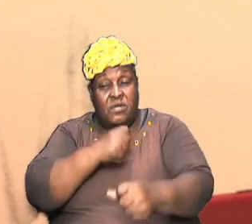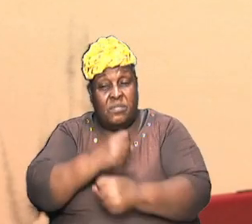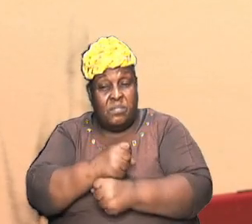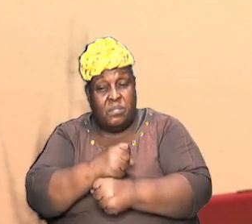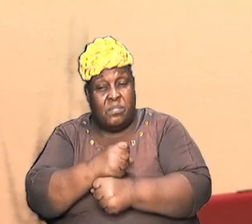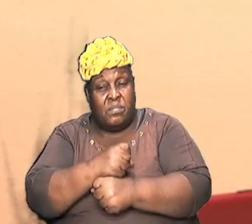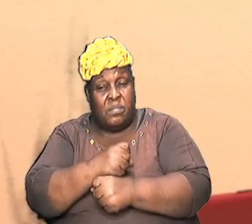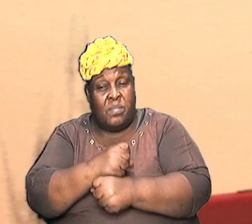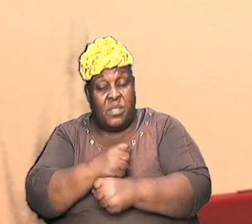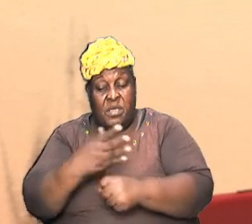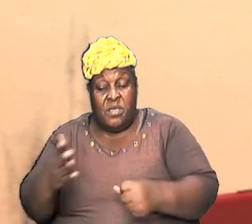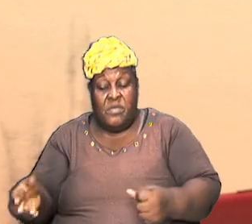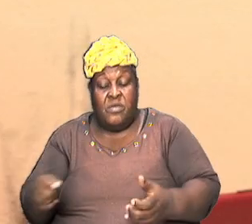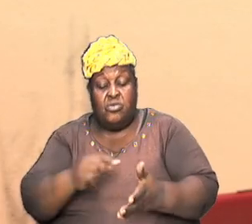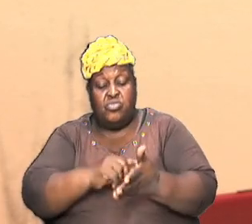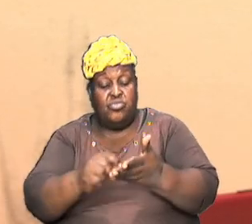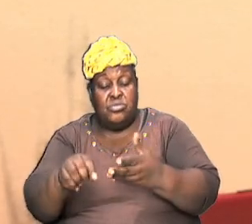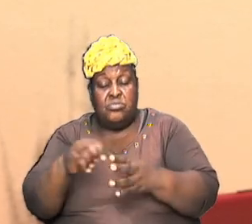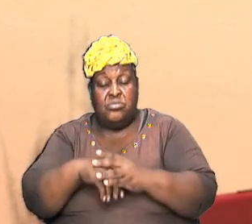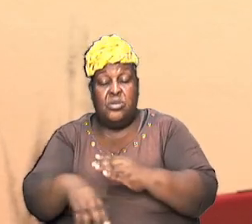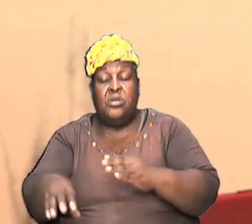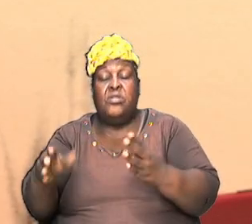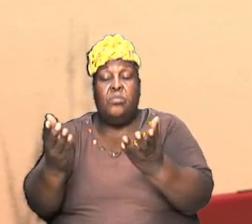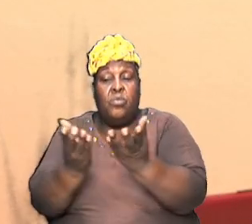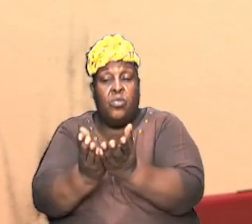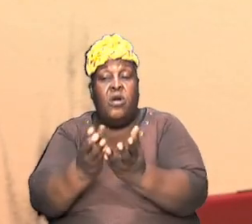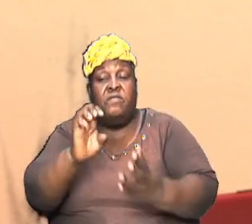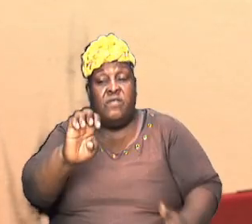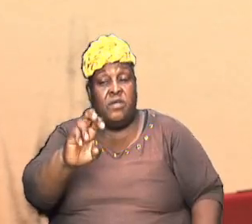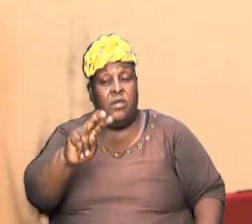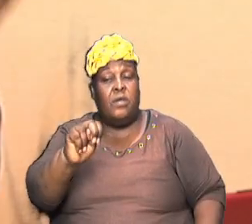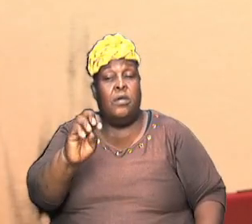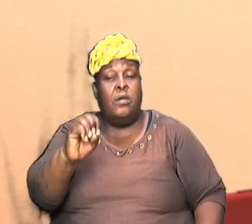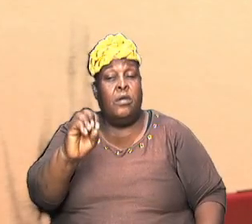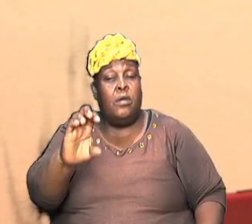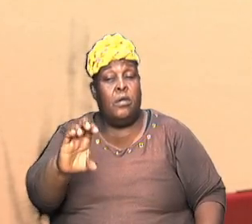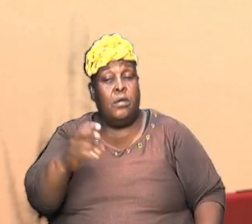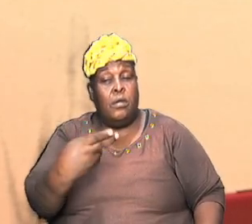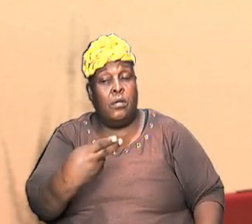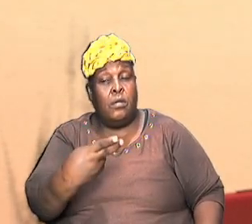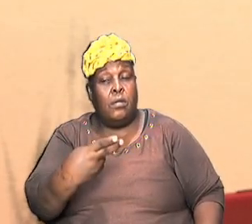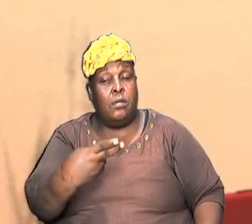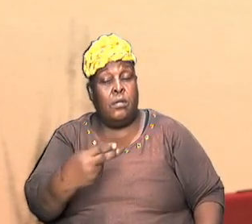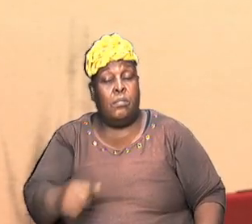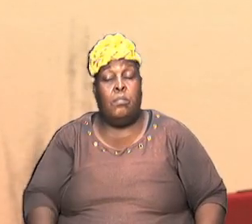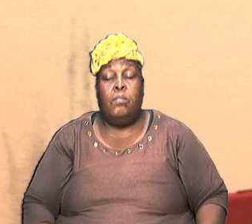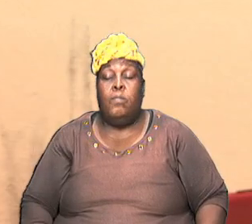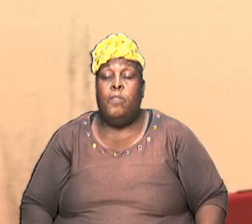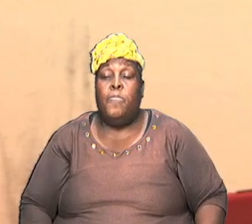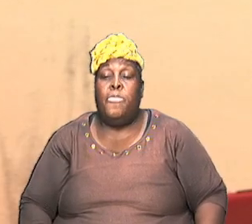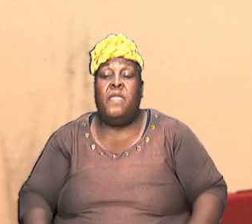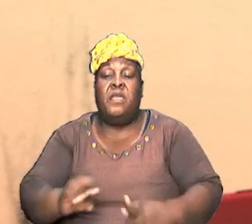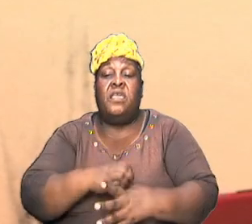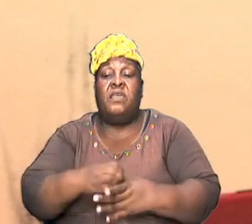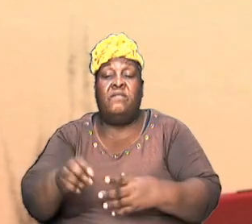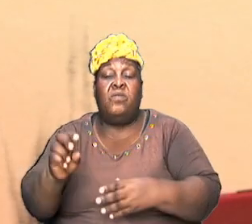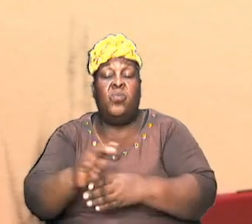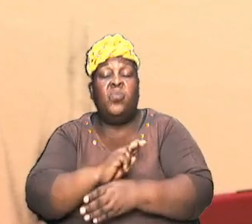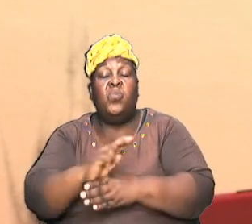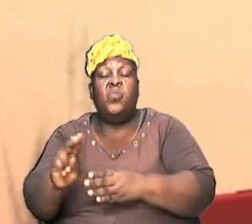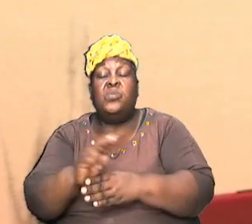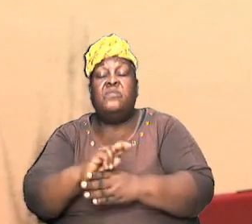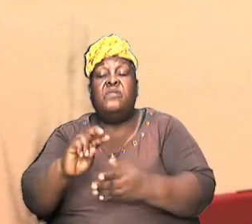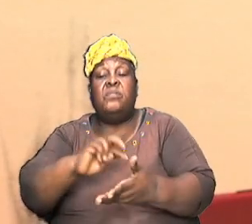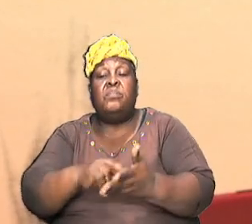in things that are written in the book so there is something about the book that at least we can know that even as we use it for reference the